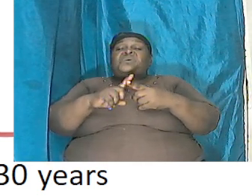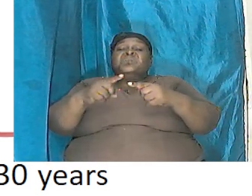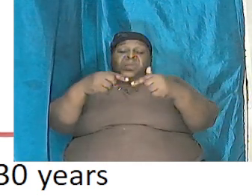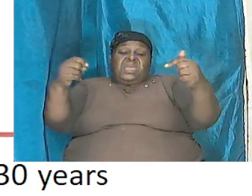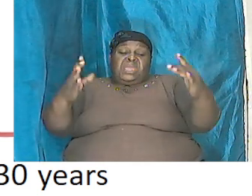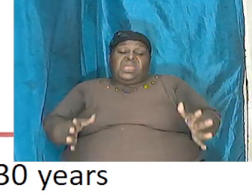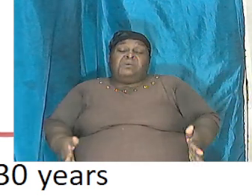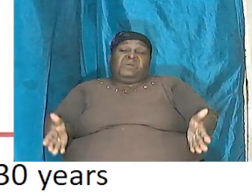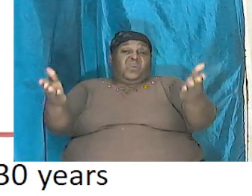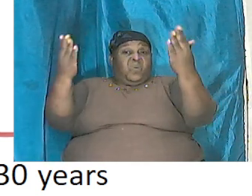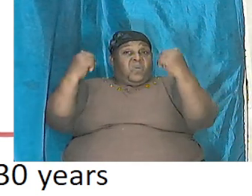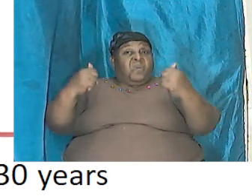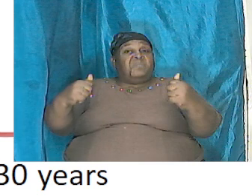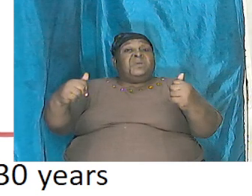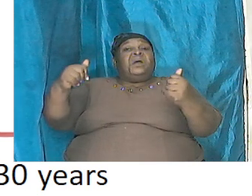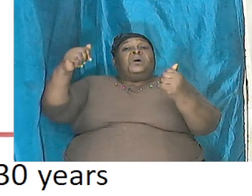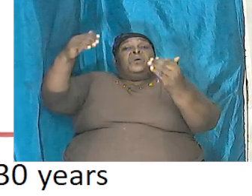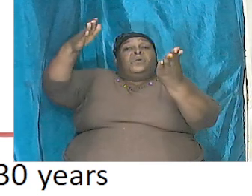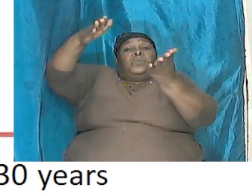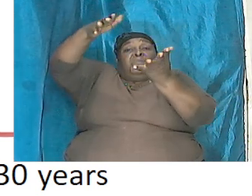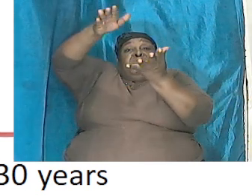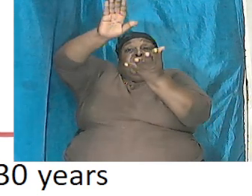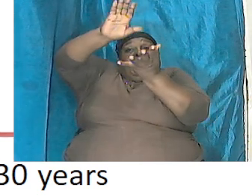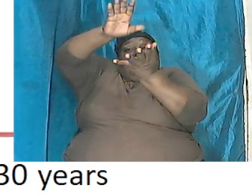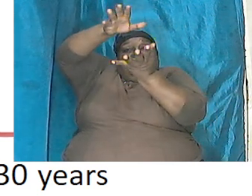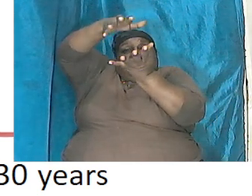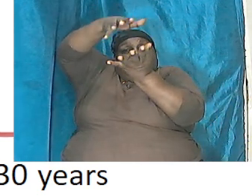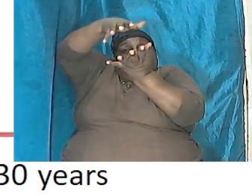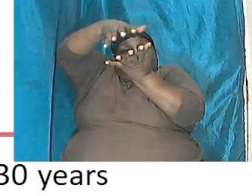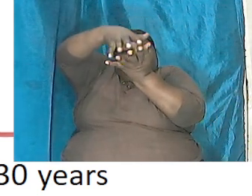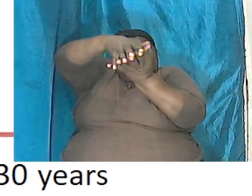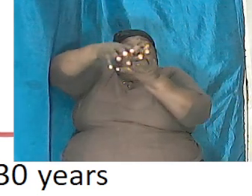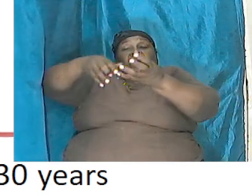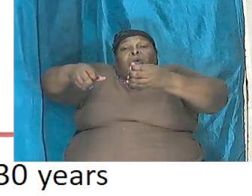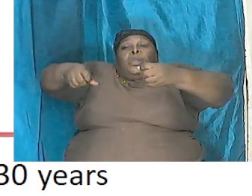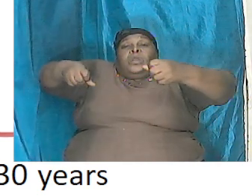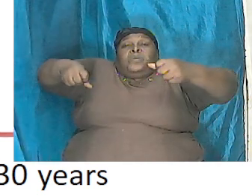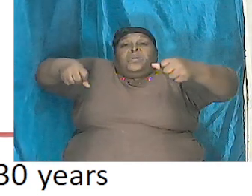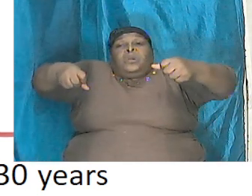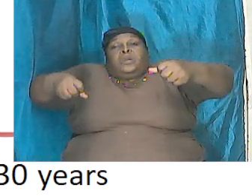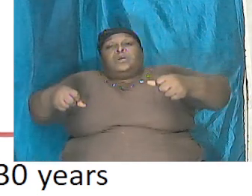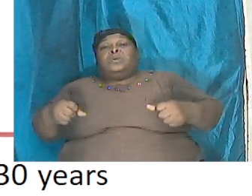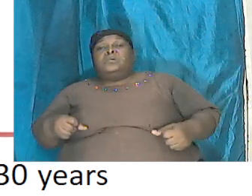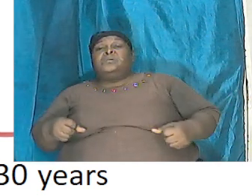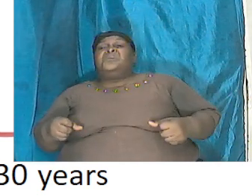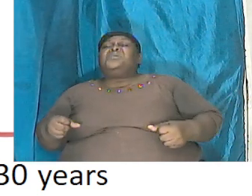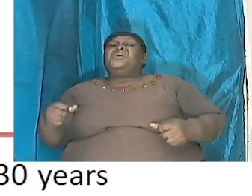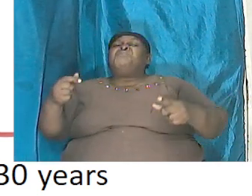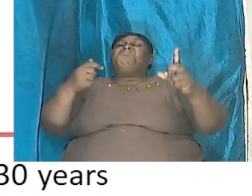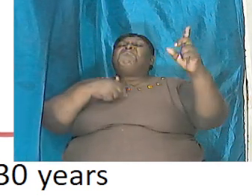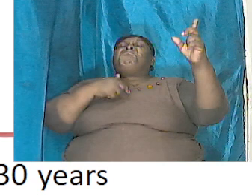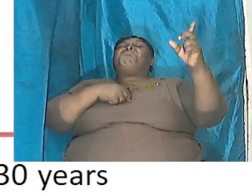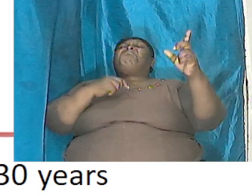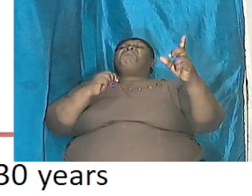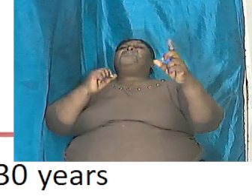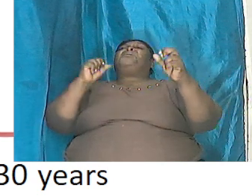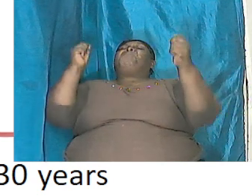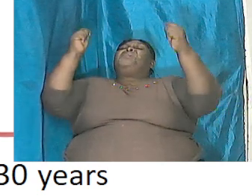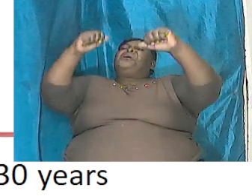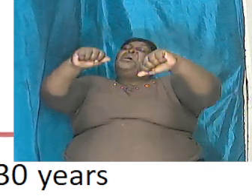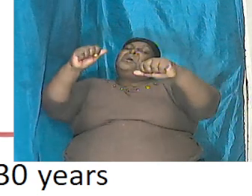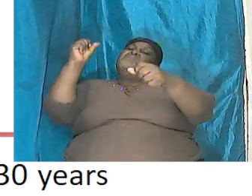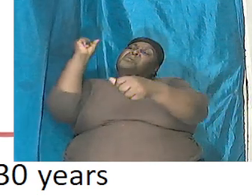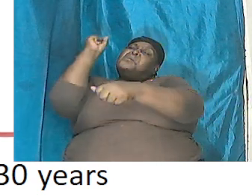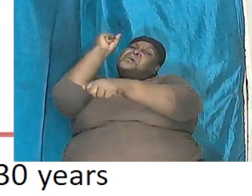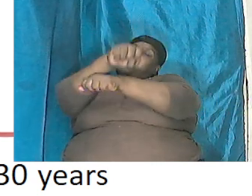a dragon as big as the dragon is and as powerful as the dragon is I am able to conquer and defeat